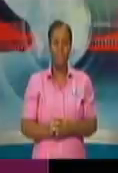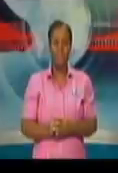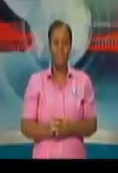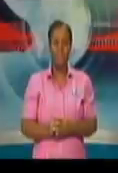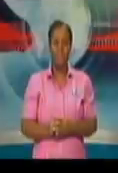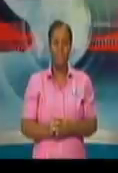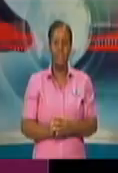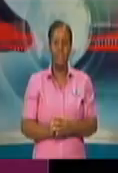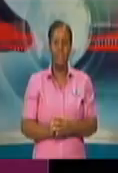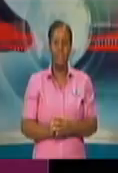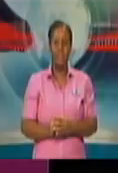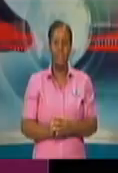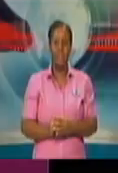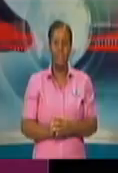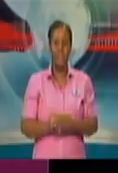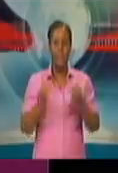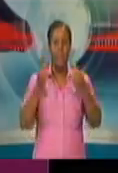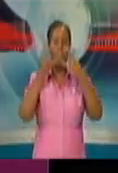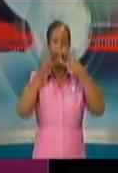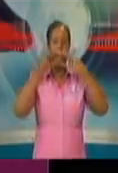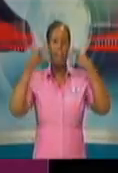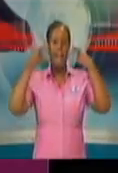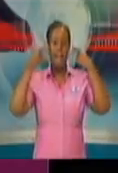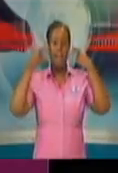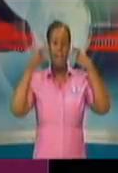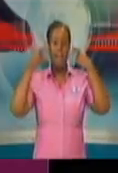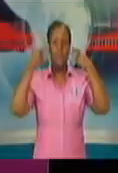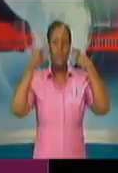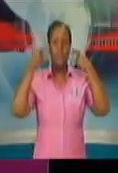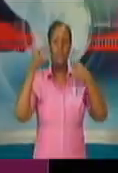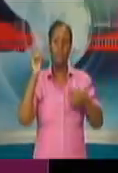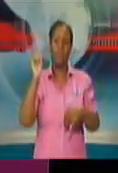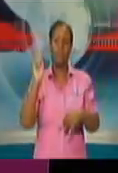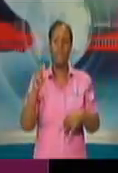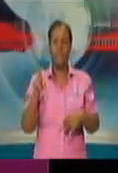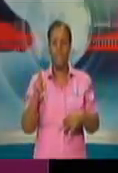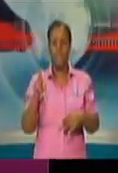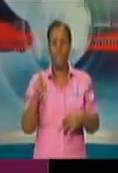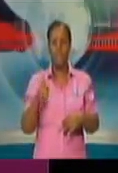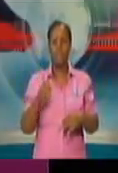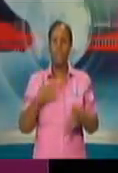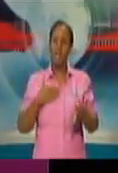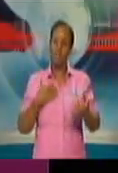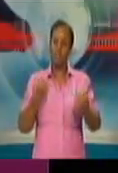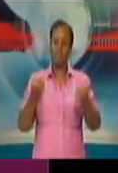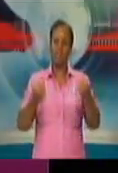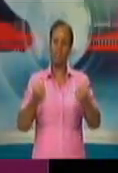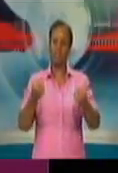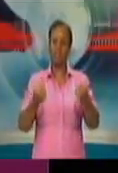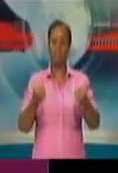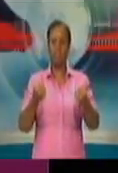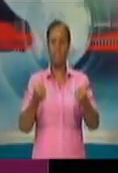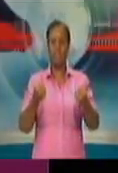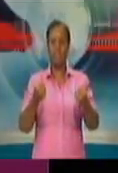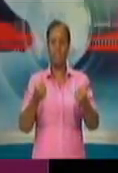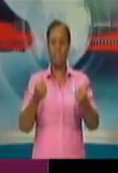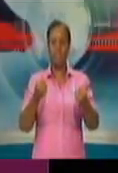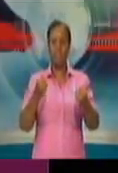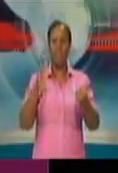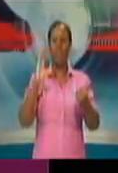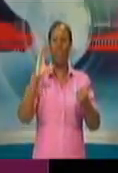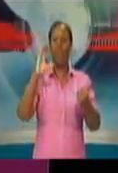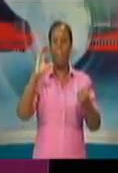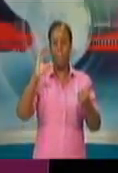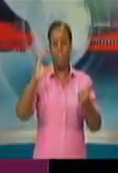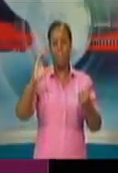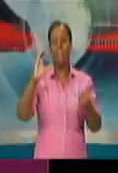Wear a mask. I did a rough drive-through to Southern Main Road, QREP this morning, the QREP Junction, and the